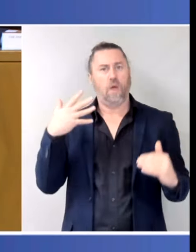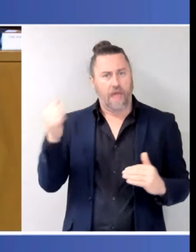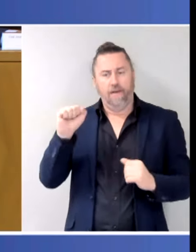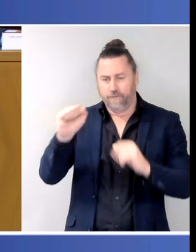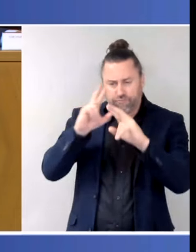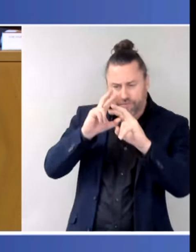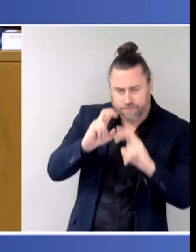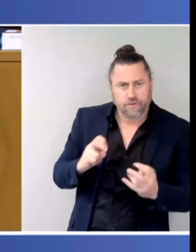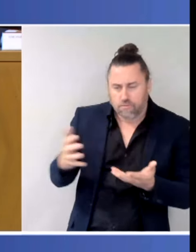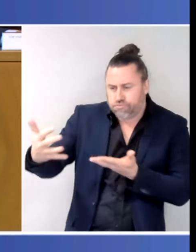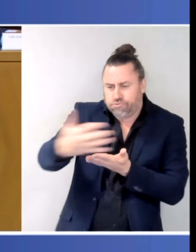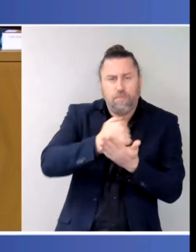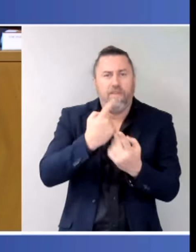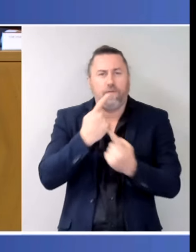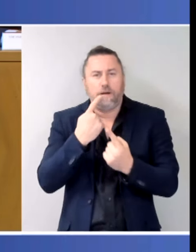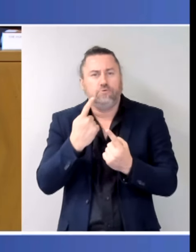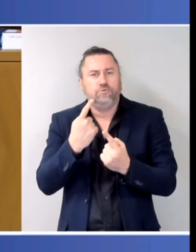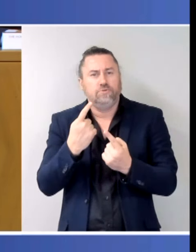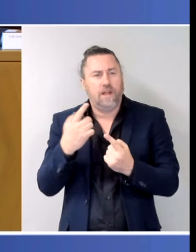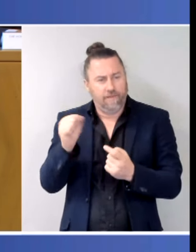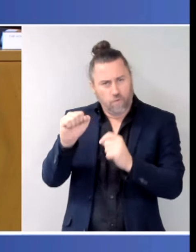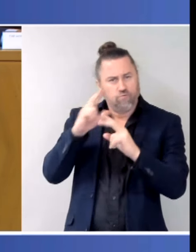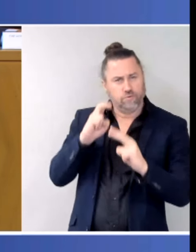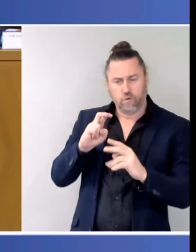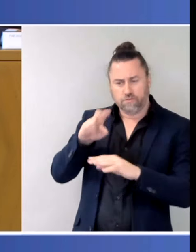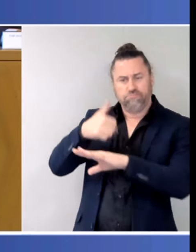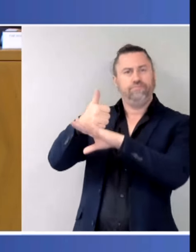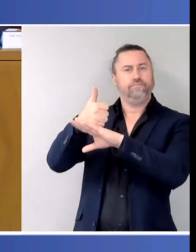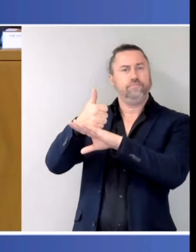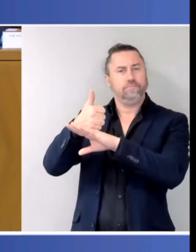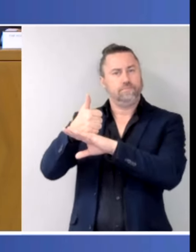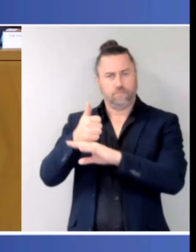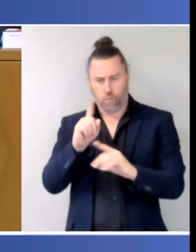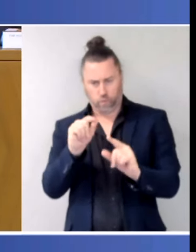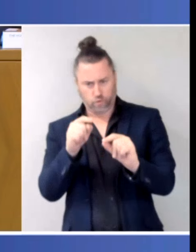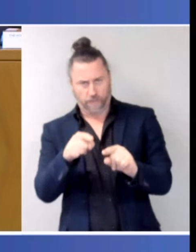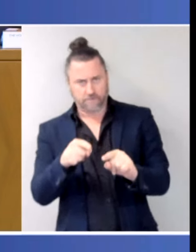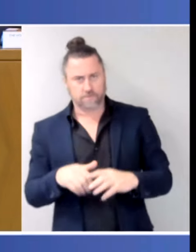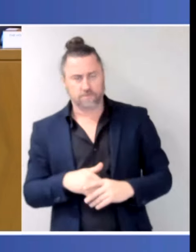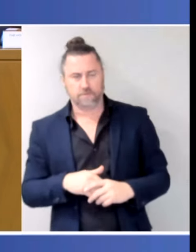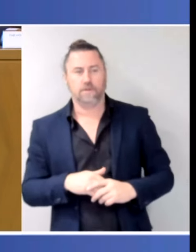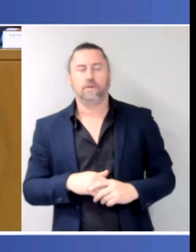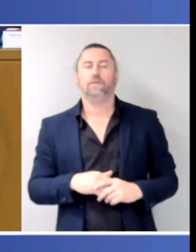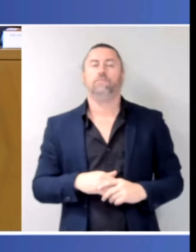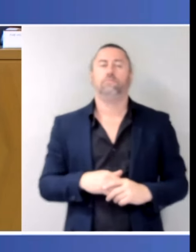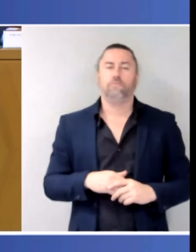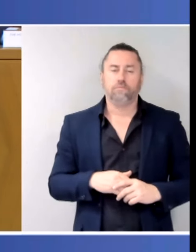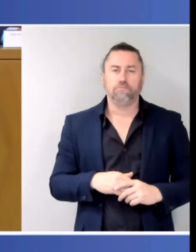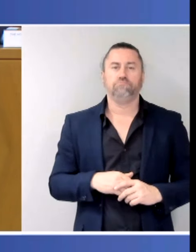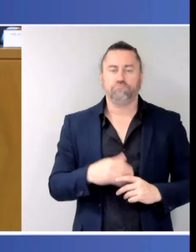discussed both informally and formally impact of social media. think there'll be